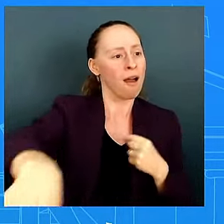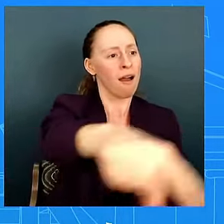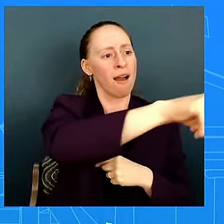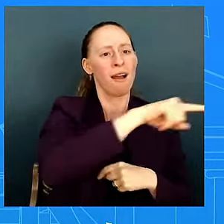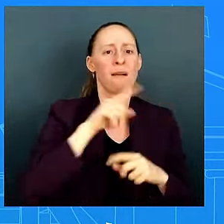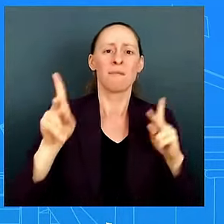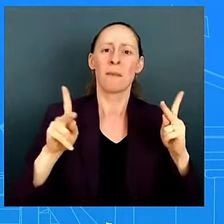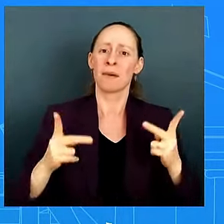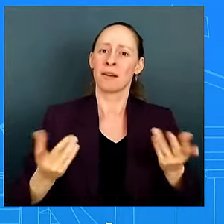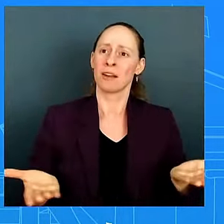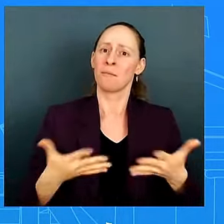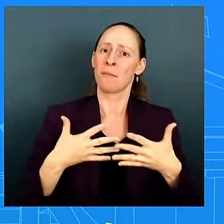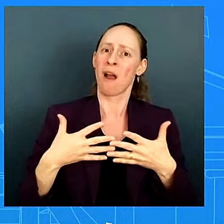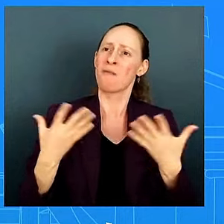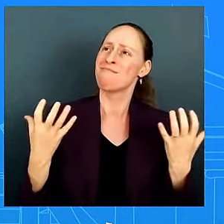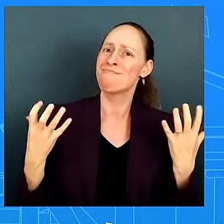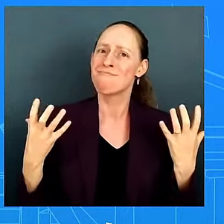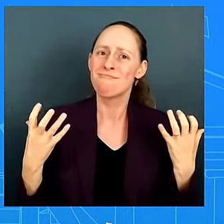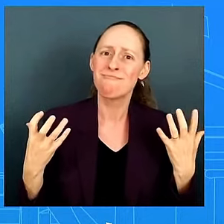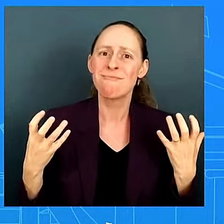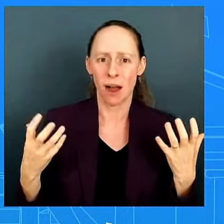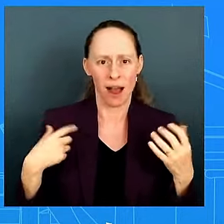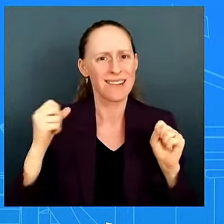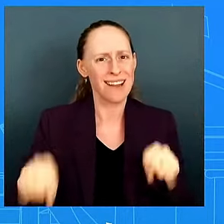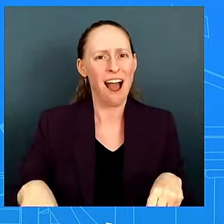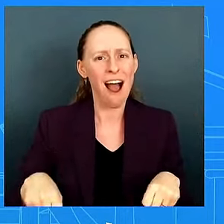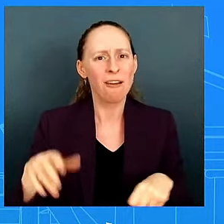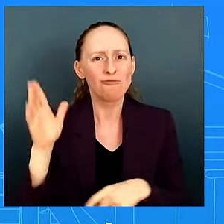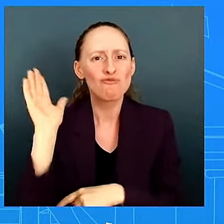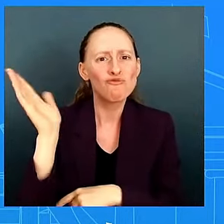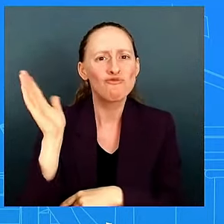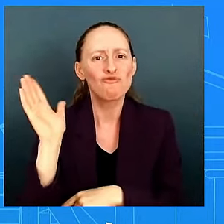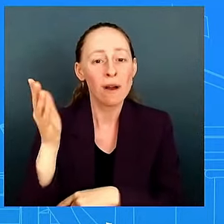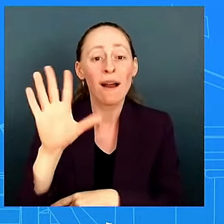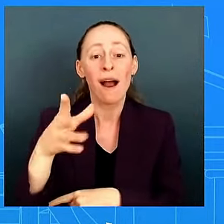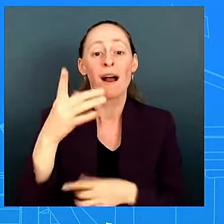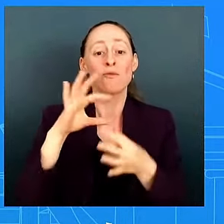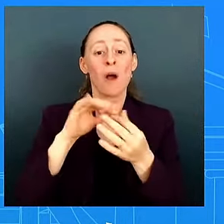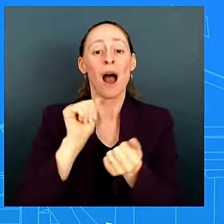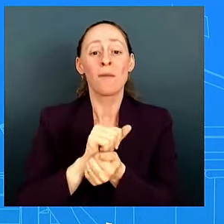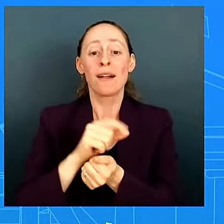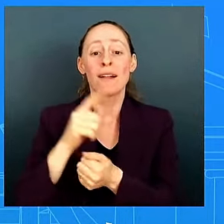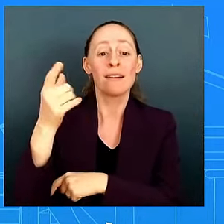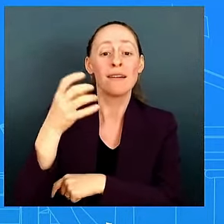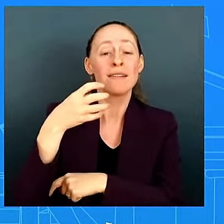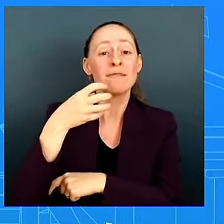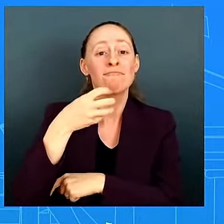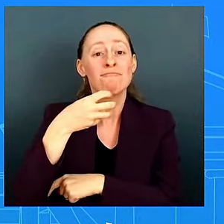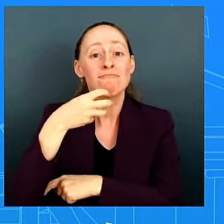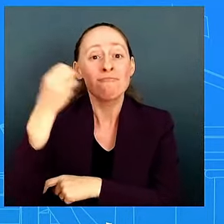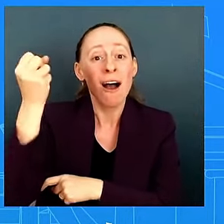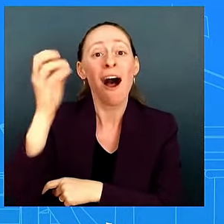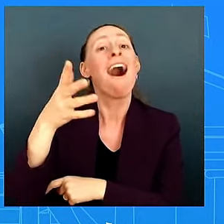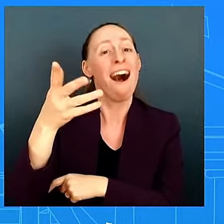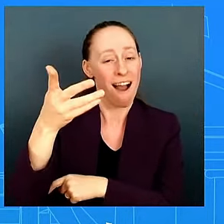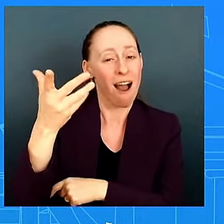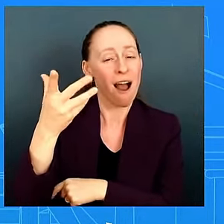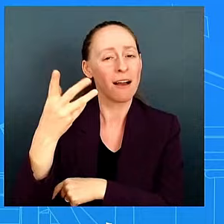again i will say with age comes wisdom and experience and that's certainly it's something that the president brings go ahead um